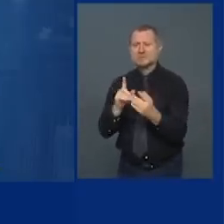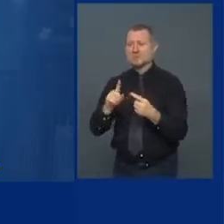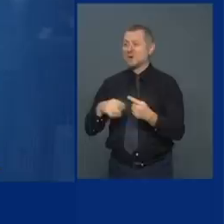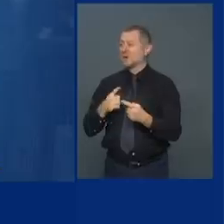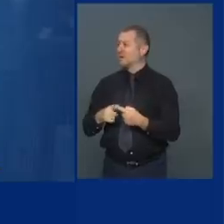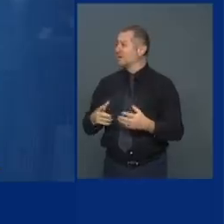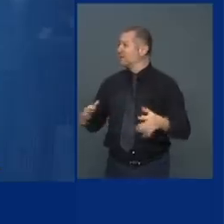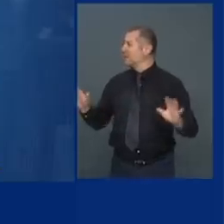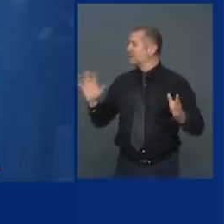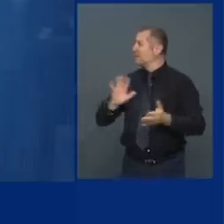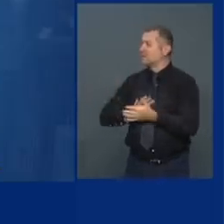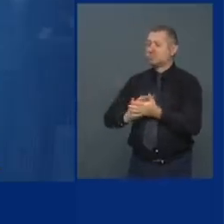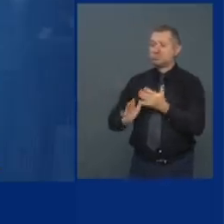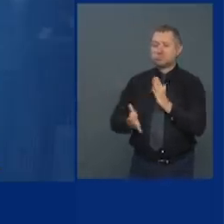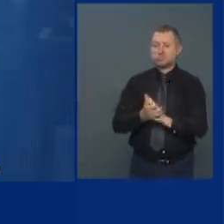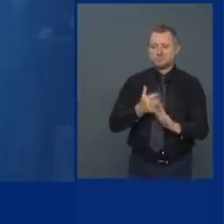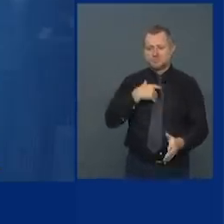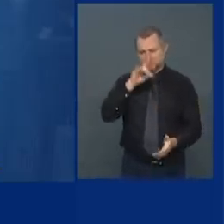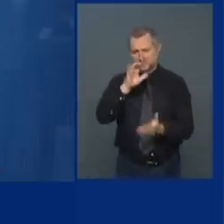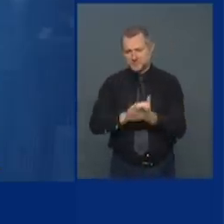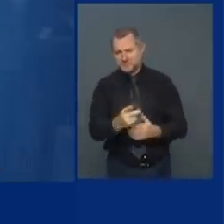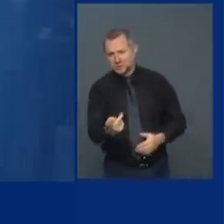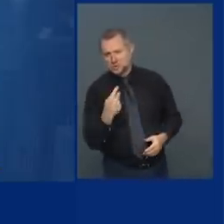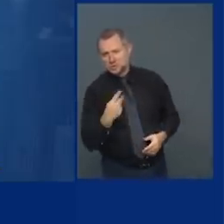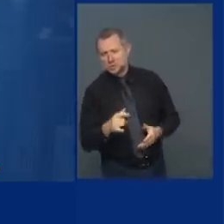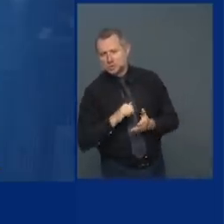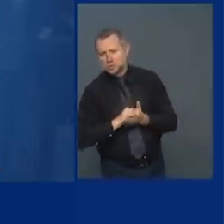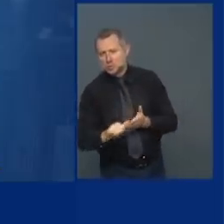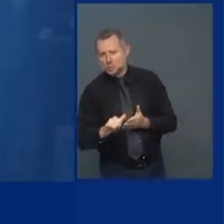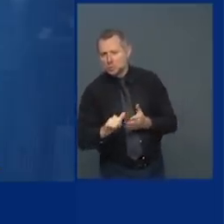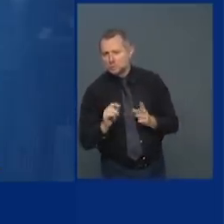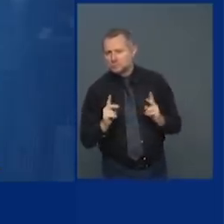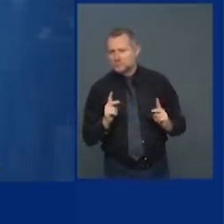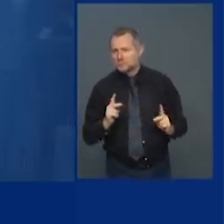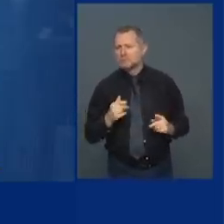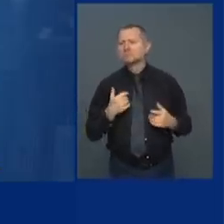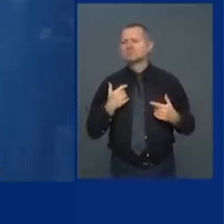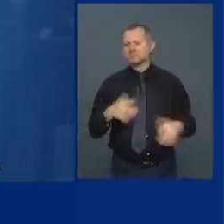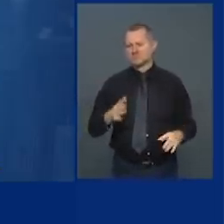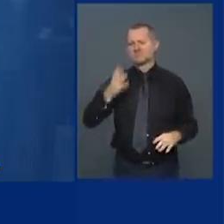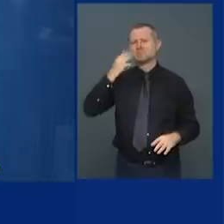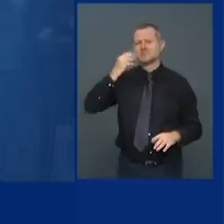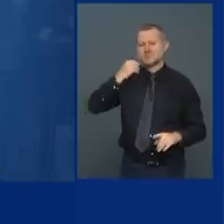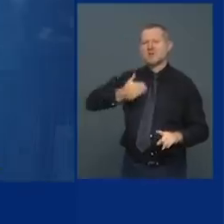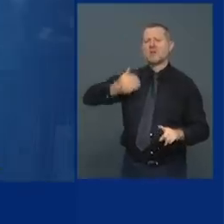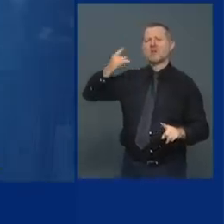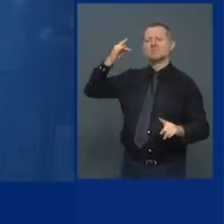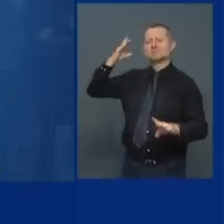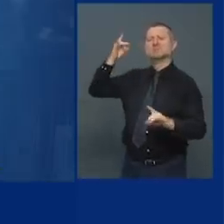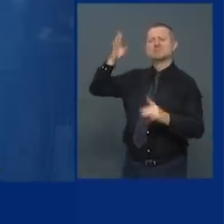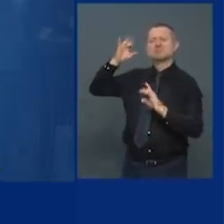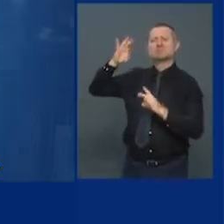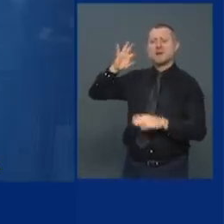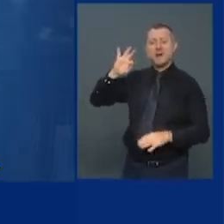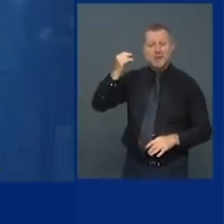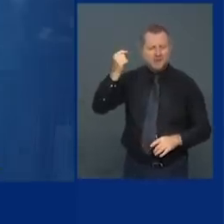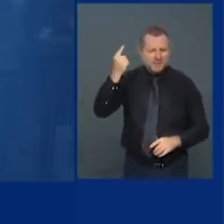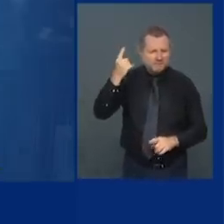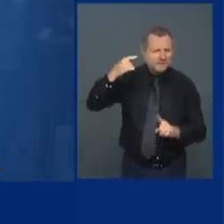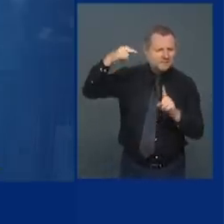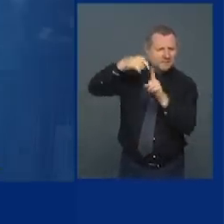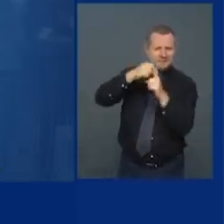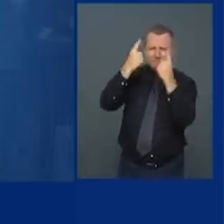Yorkers. We've gone through difficult times before. We've gone through 9-11. You can knock us down.